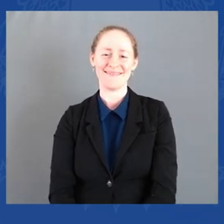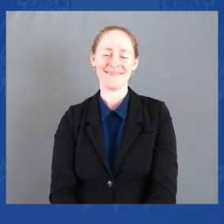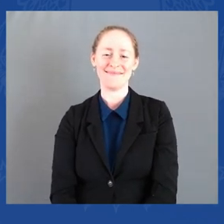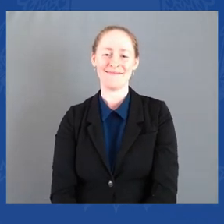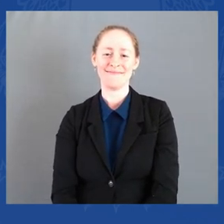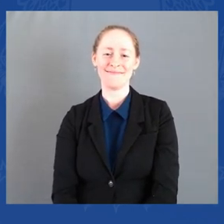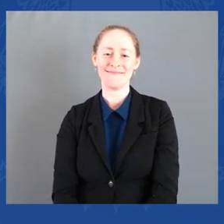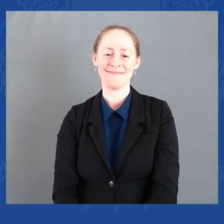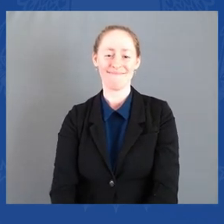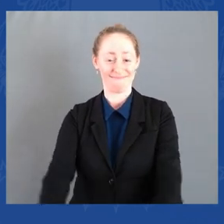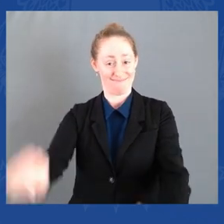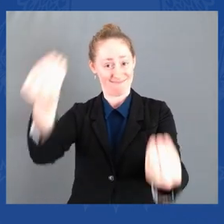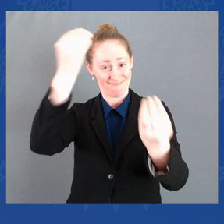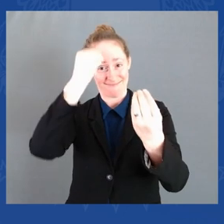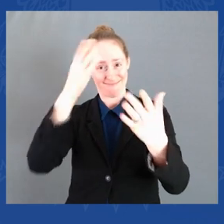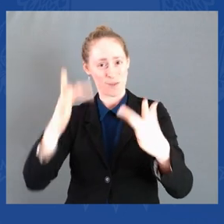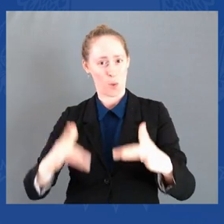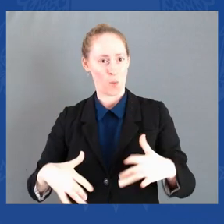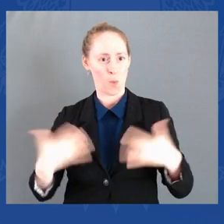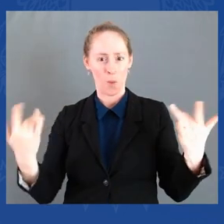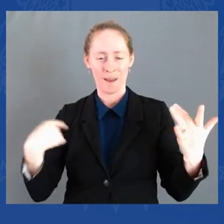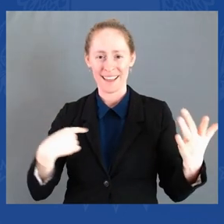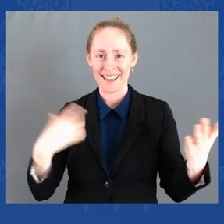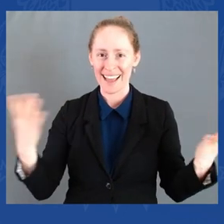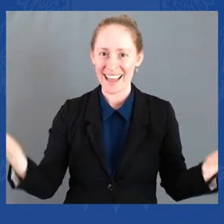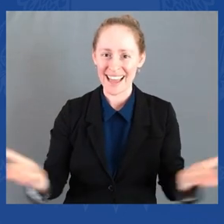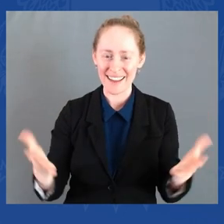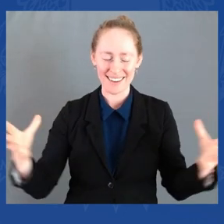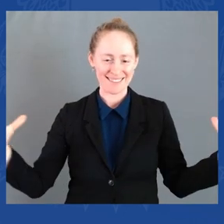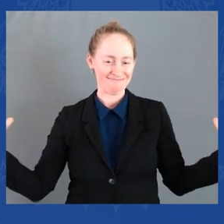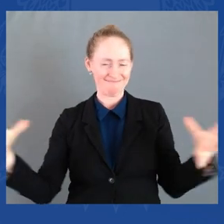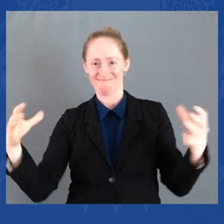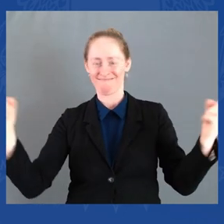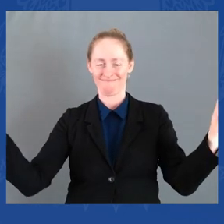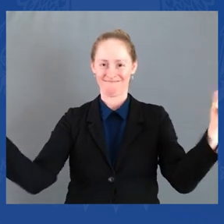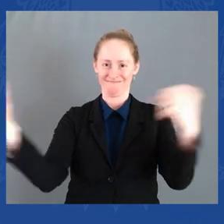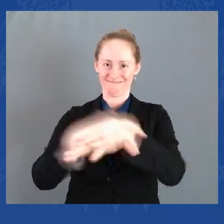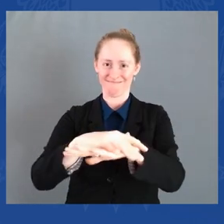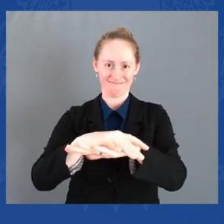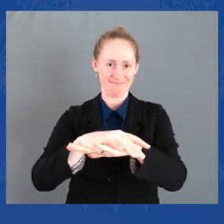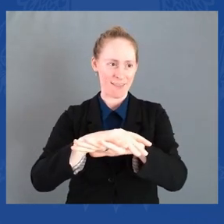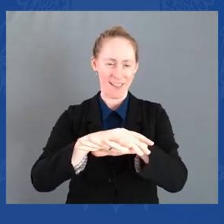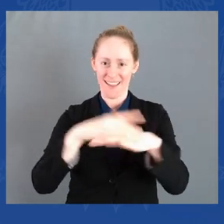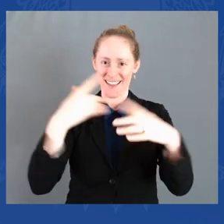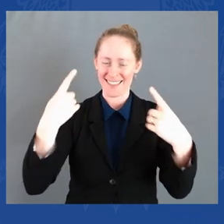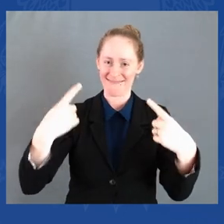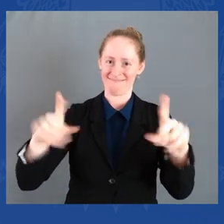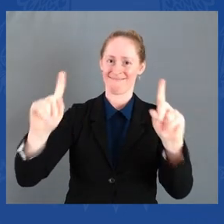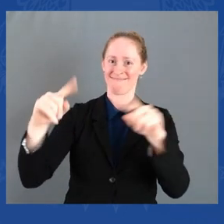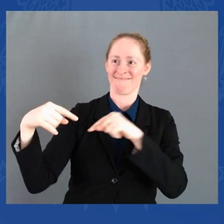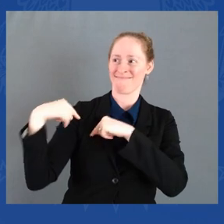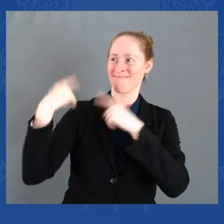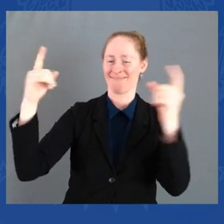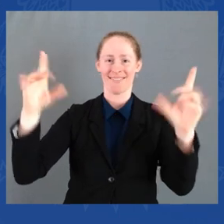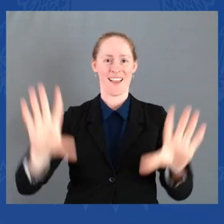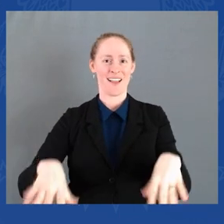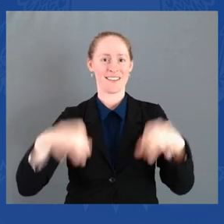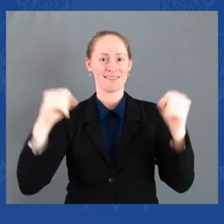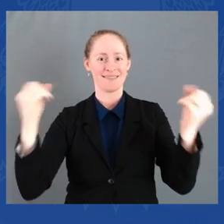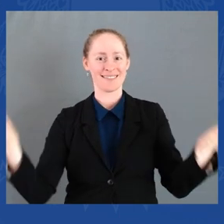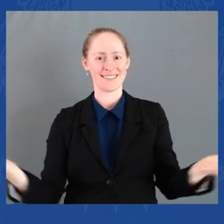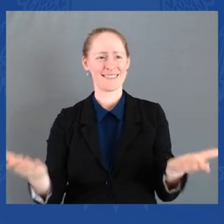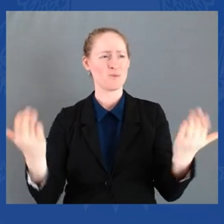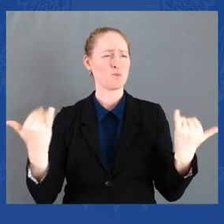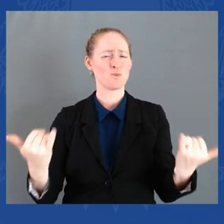the biggest groups that we've had since we've been in office. And it's quite a beautiful sight to see. So good afternoon to